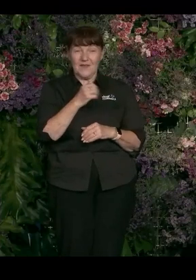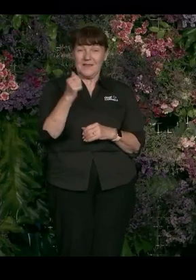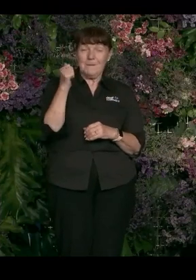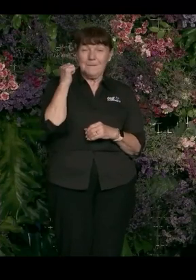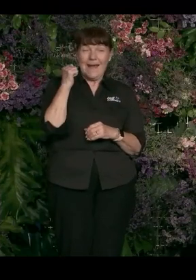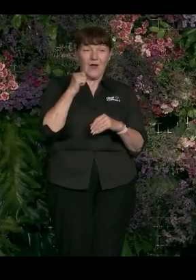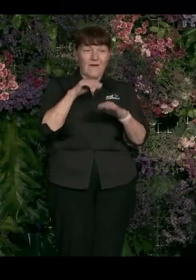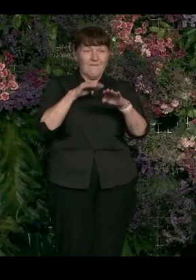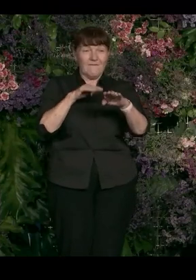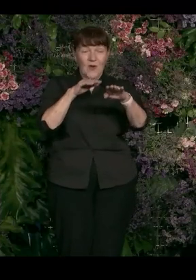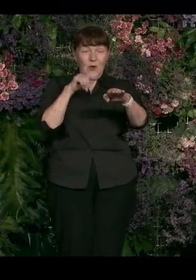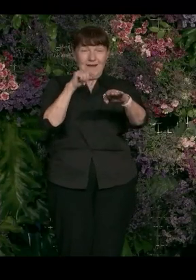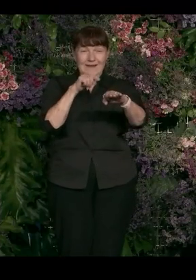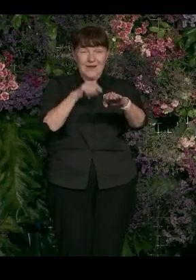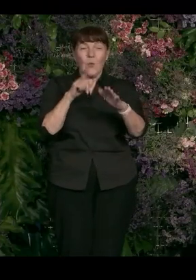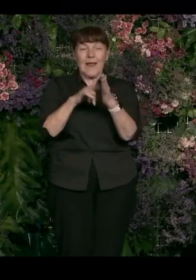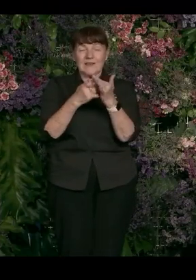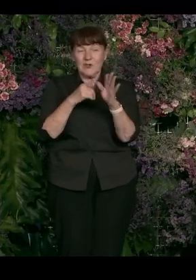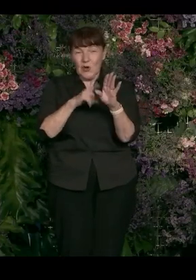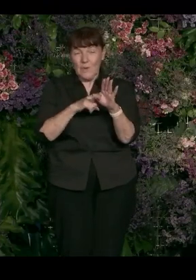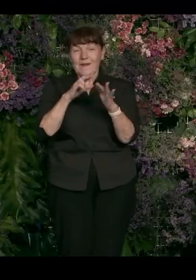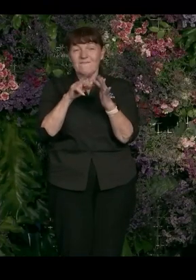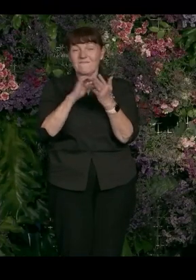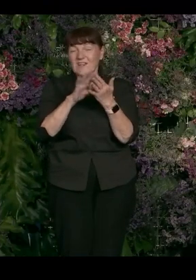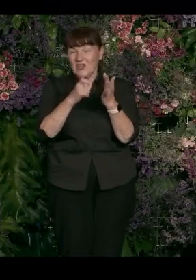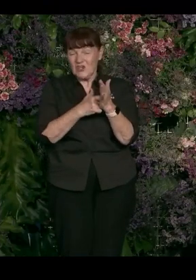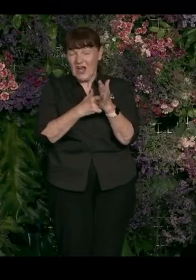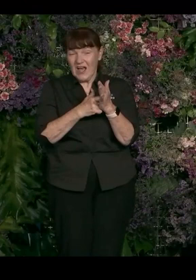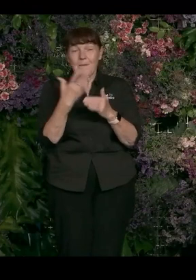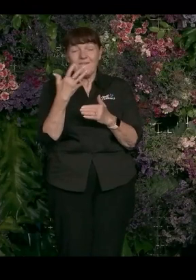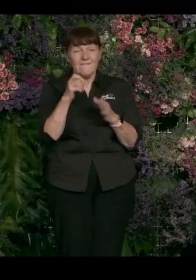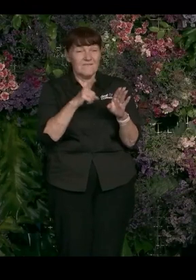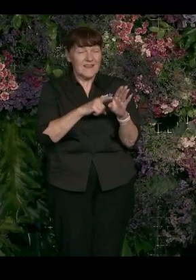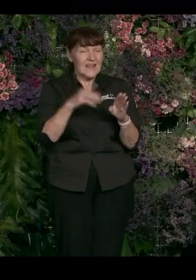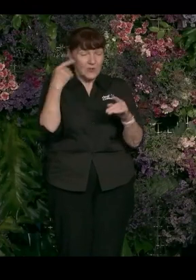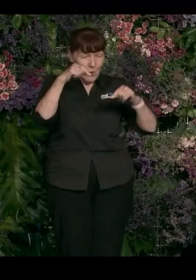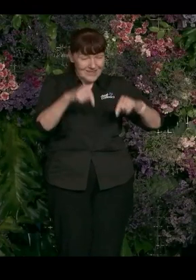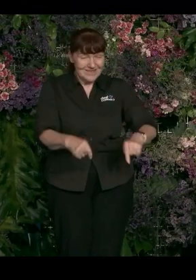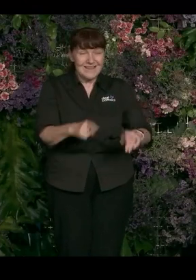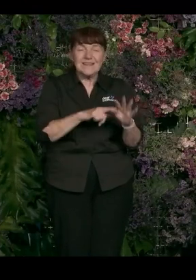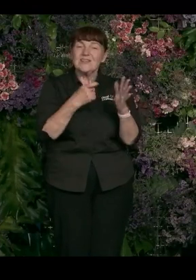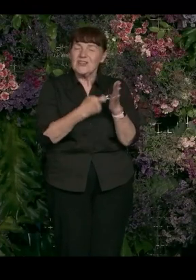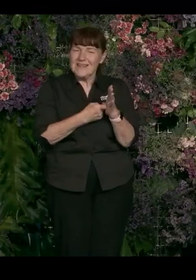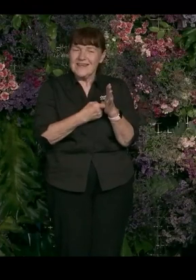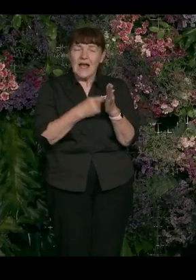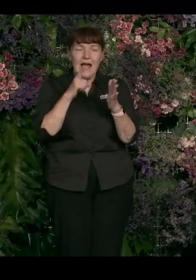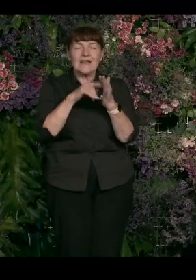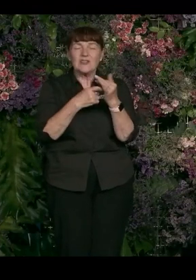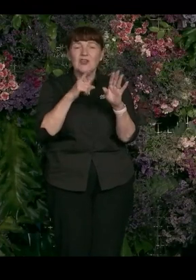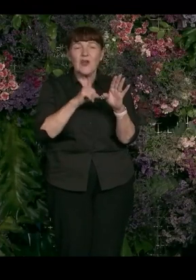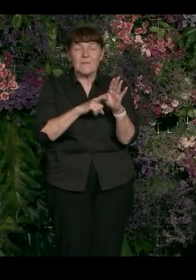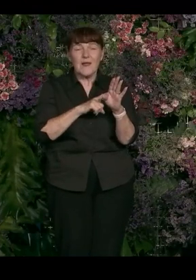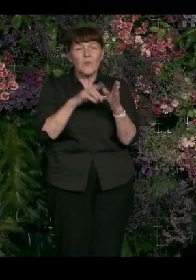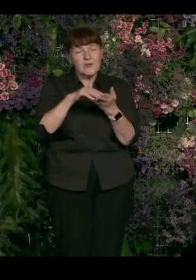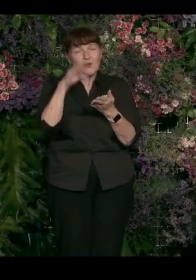float, Jeremy Fisher. And 50 years ago this year, Jeremy was a student, a